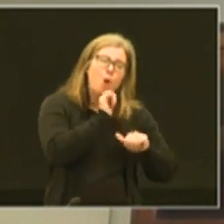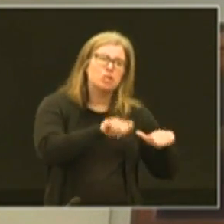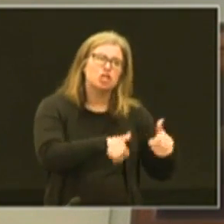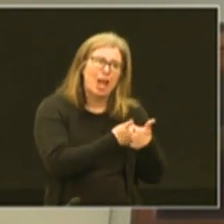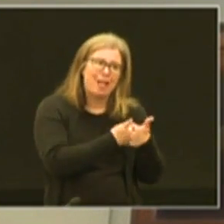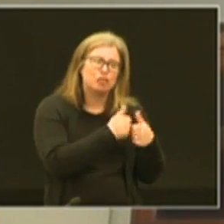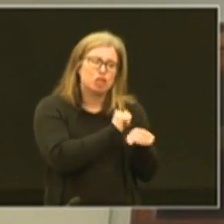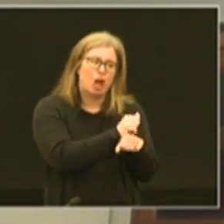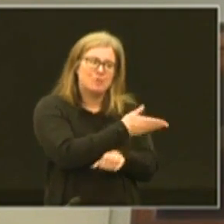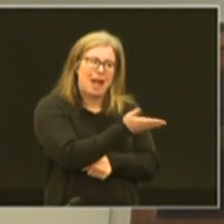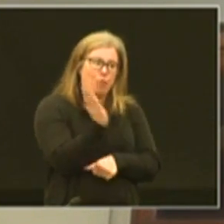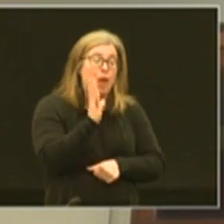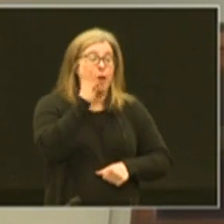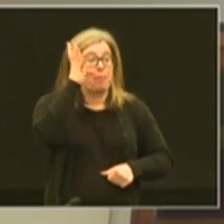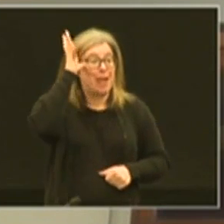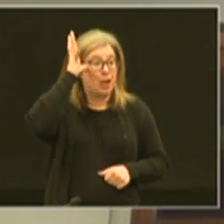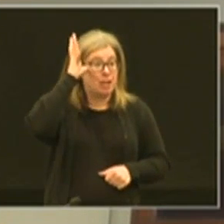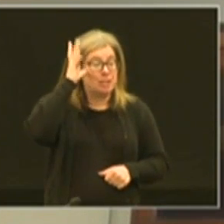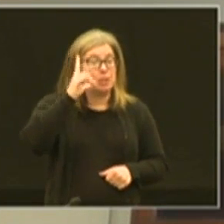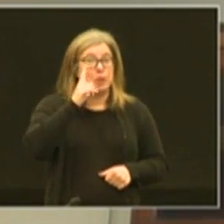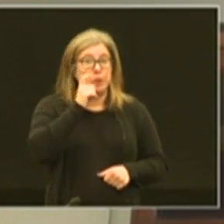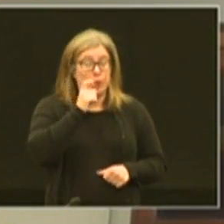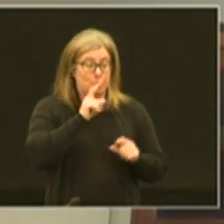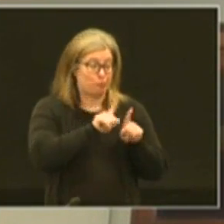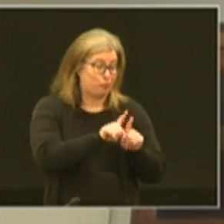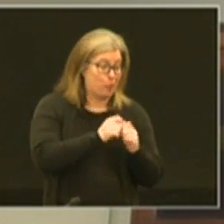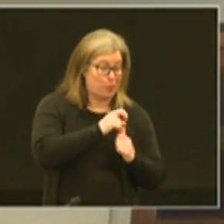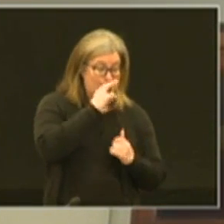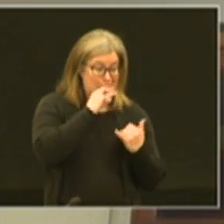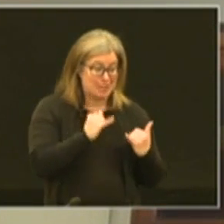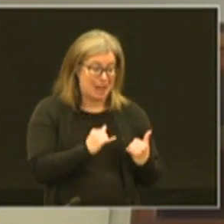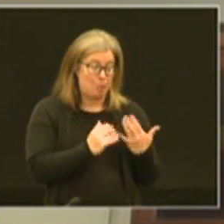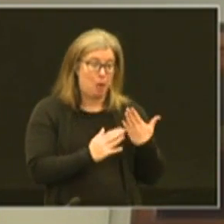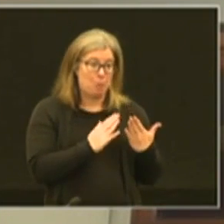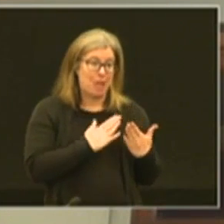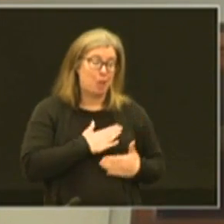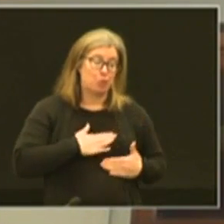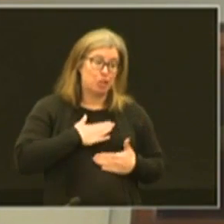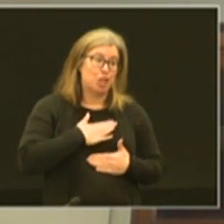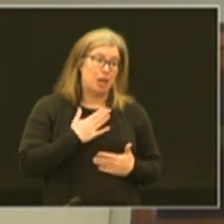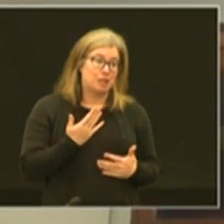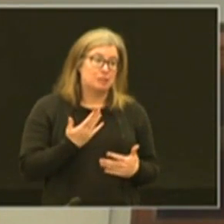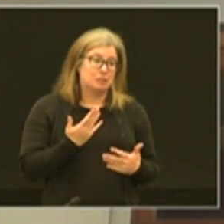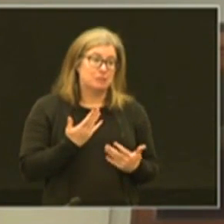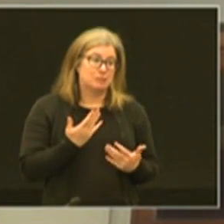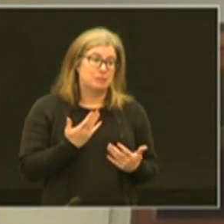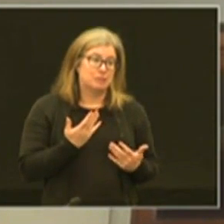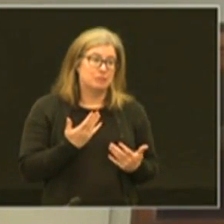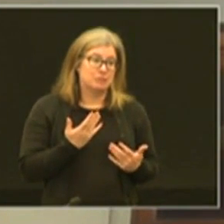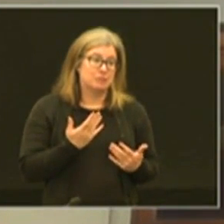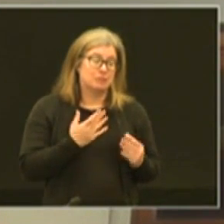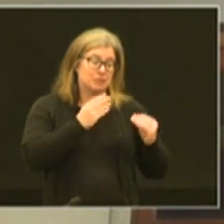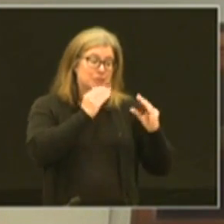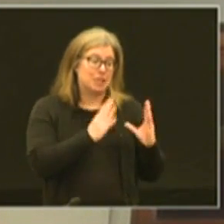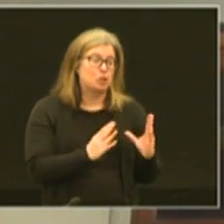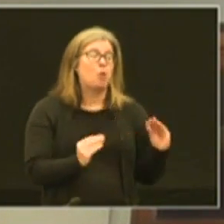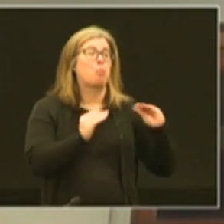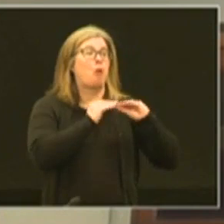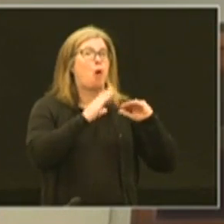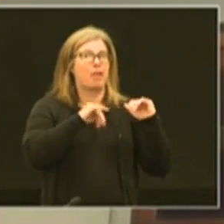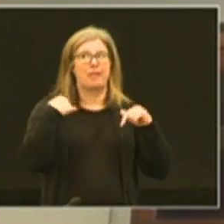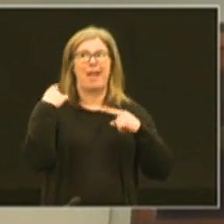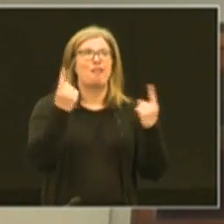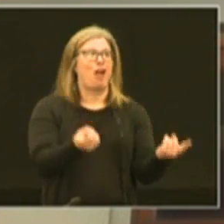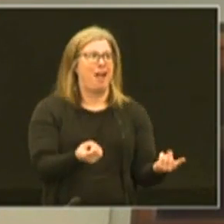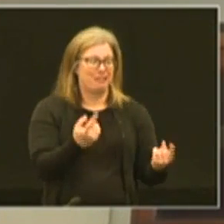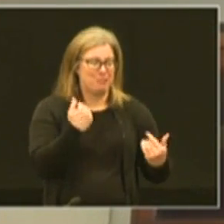that's out there and parents that are with their kids now probably appreciate teachers more than they